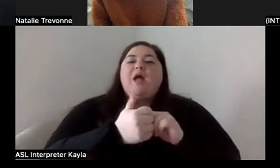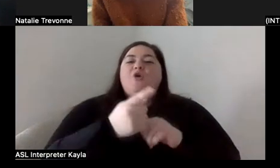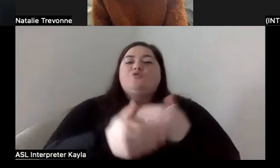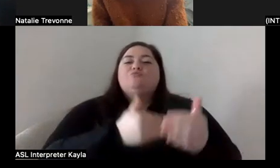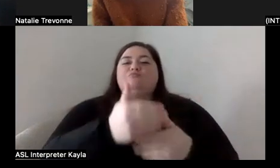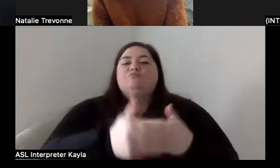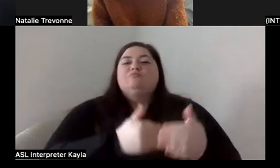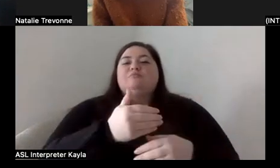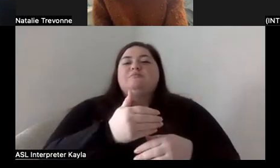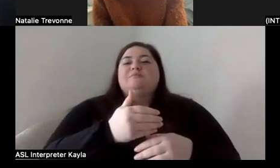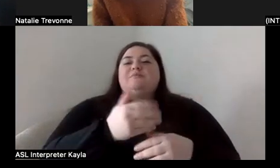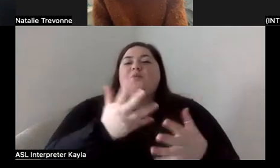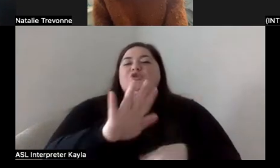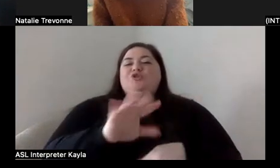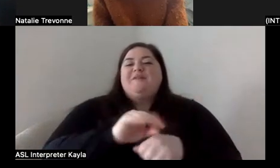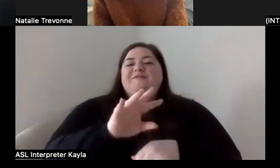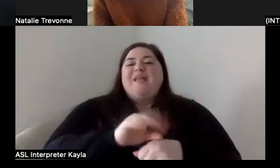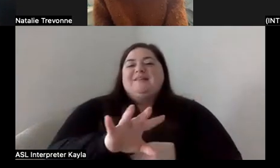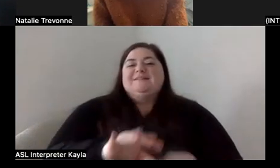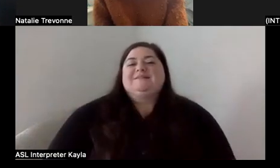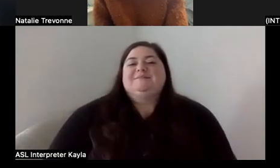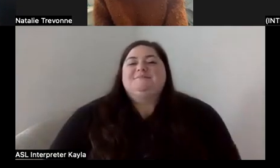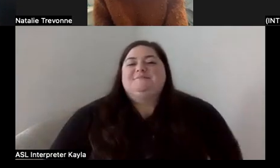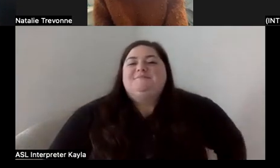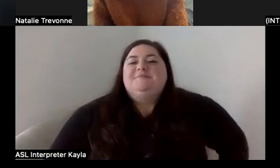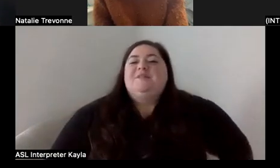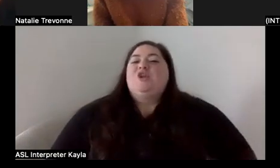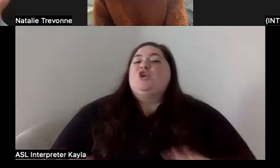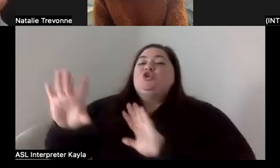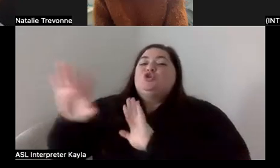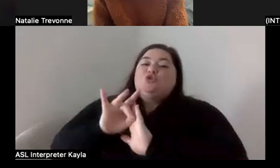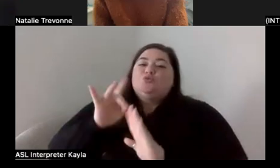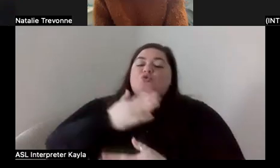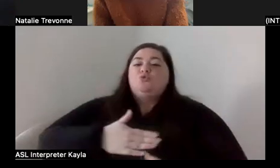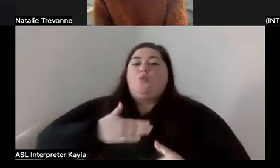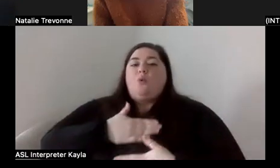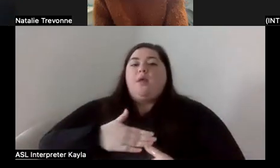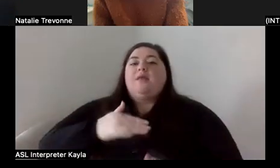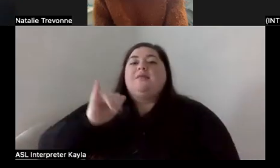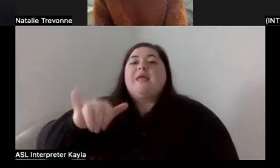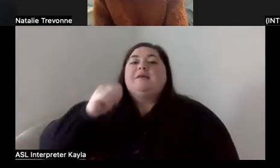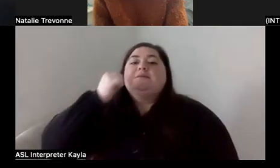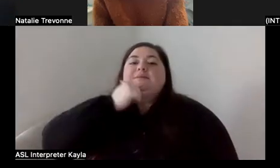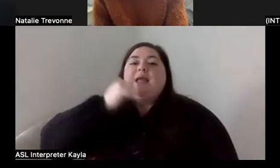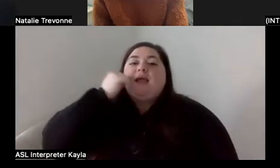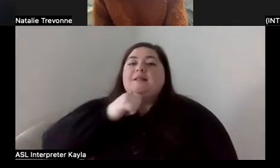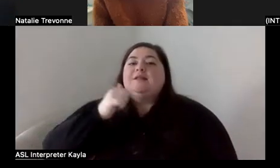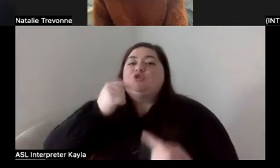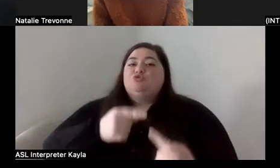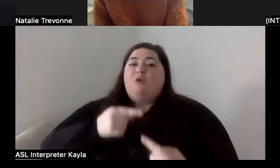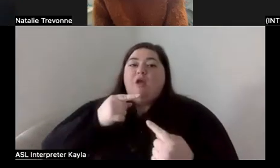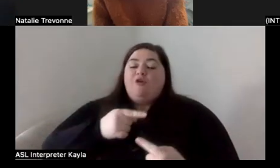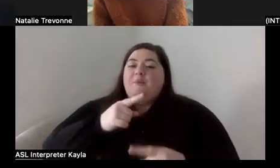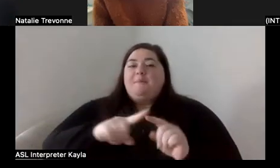Choose joy is my advice. It's a daily struggle, and it's something that you have to choose daily. But